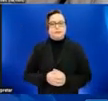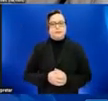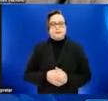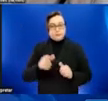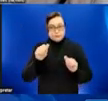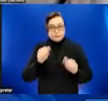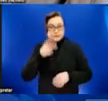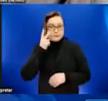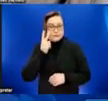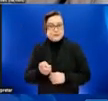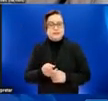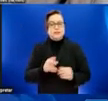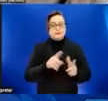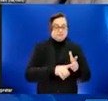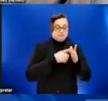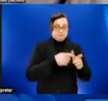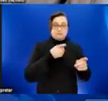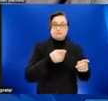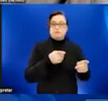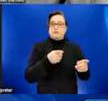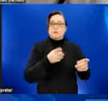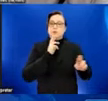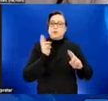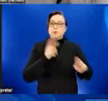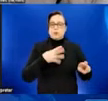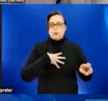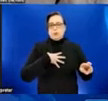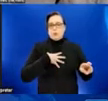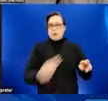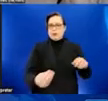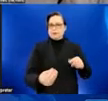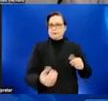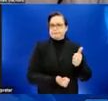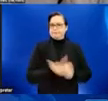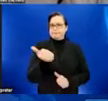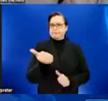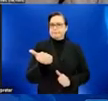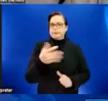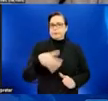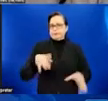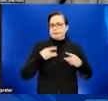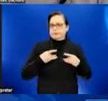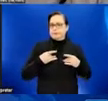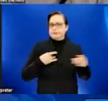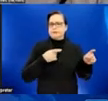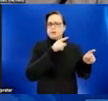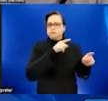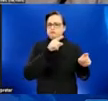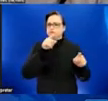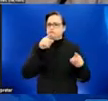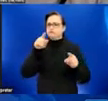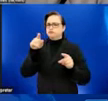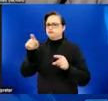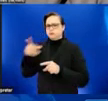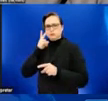in the beginning of the outbreak, the cases reported as white made up the highest percent of cases, whereas over the course of the outbreak, we began